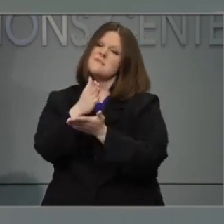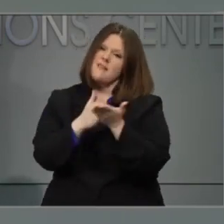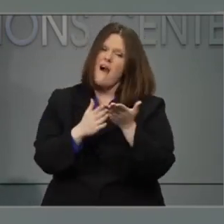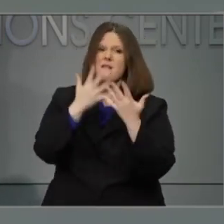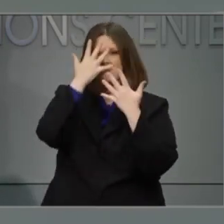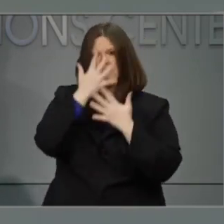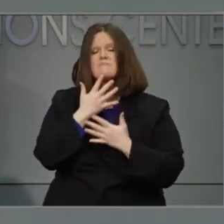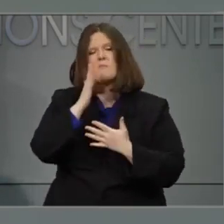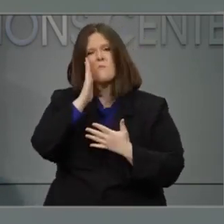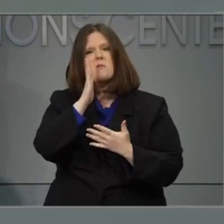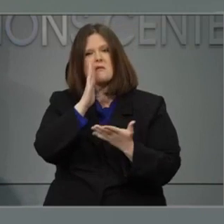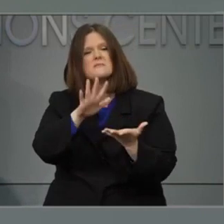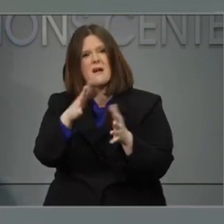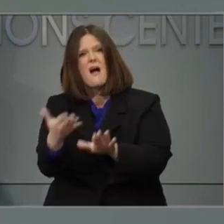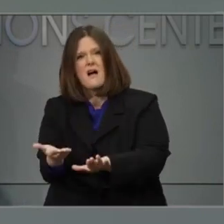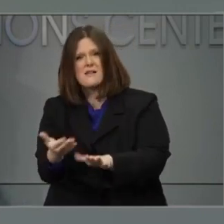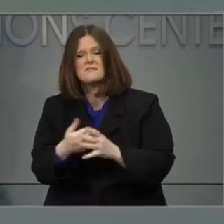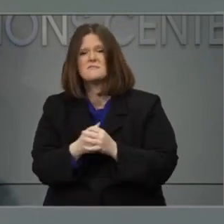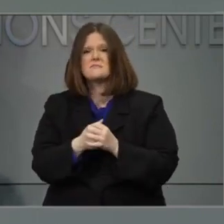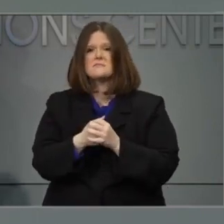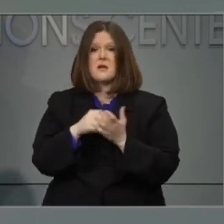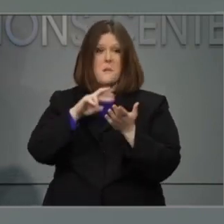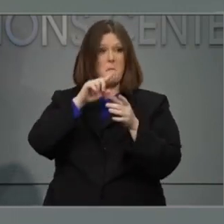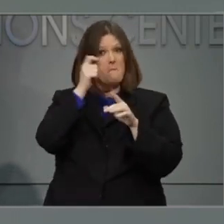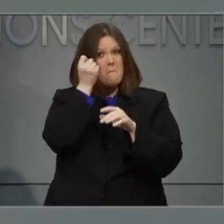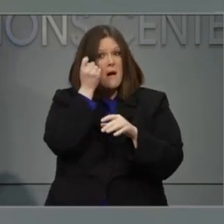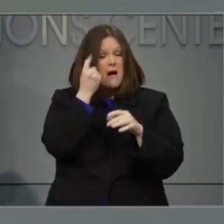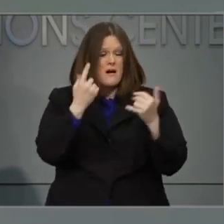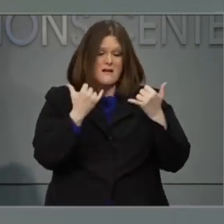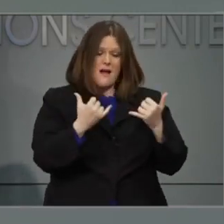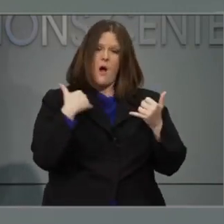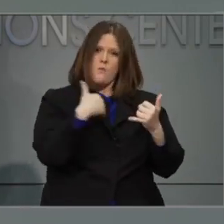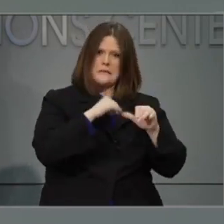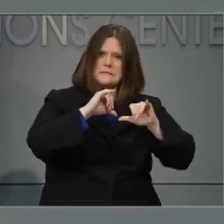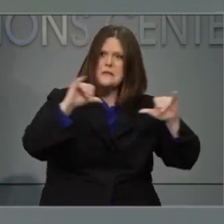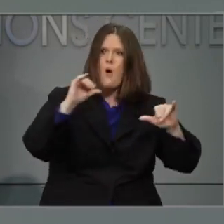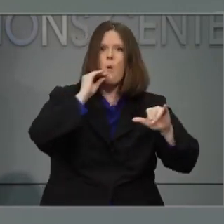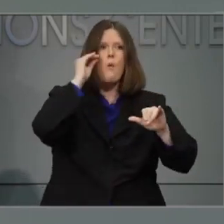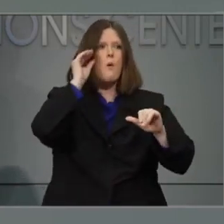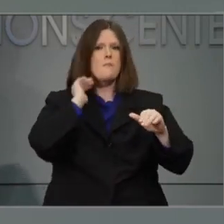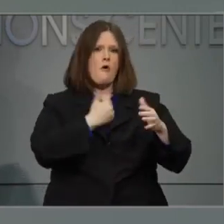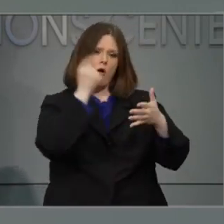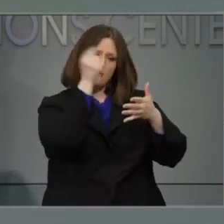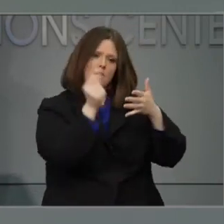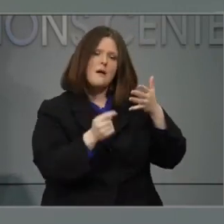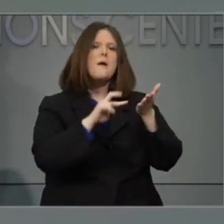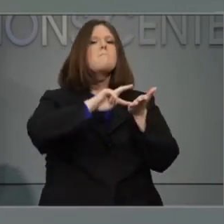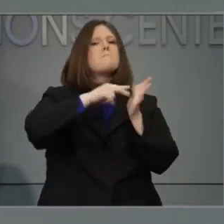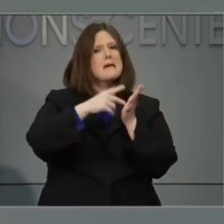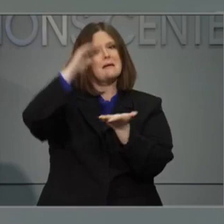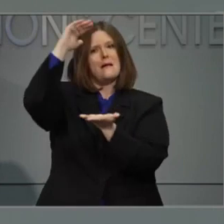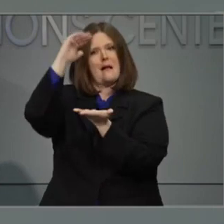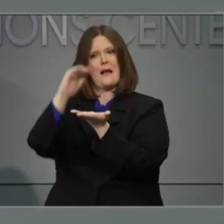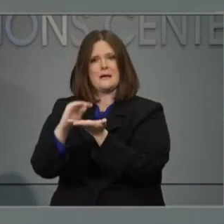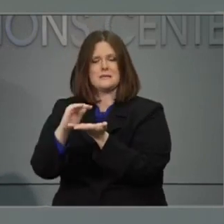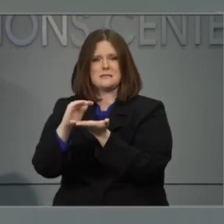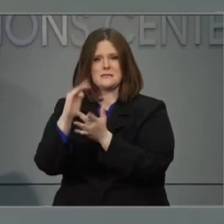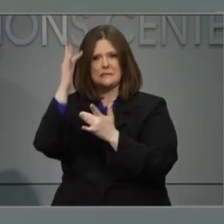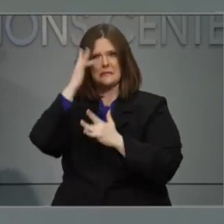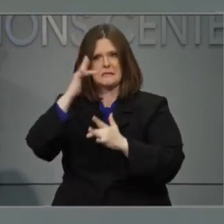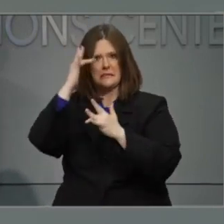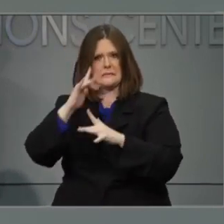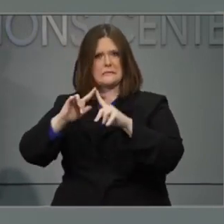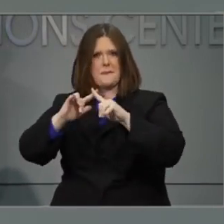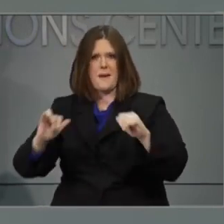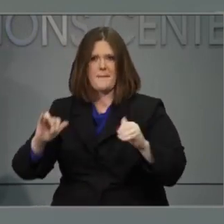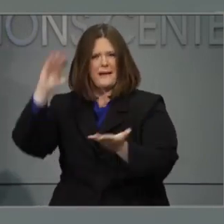It does mean that the course we're on is helping fewer people get sick at the same time. So